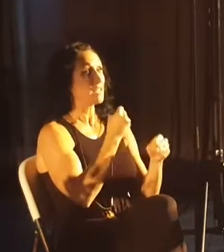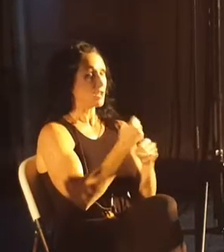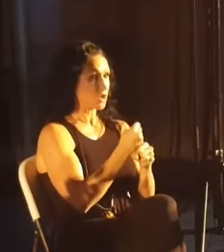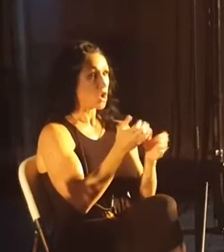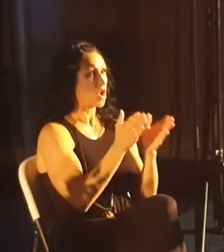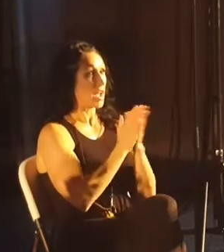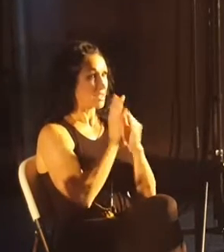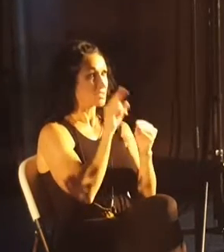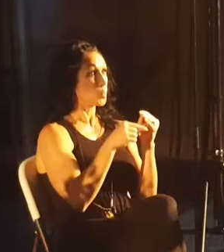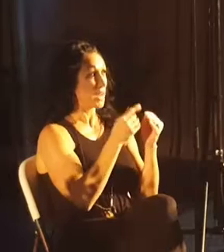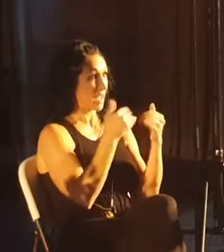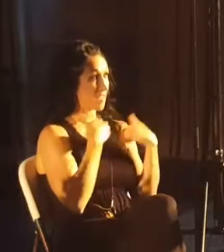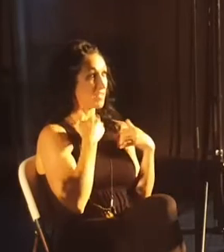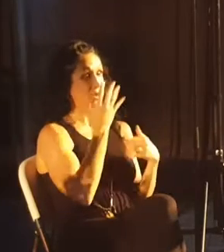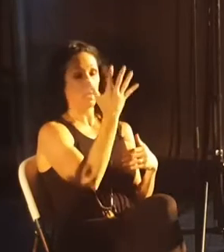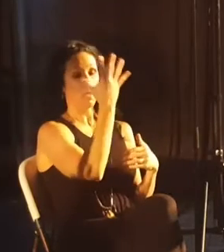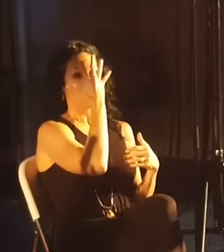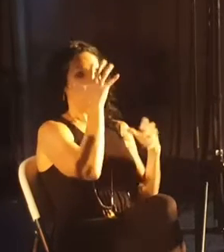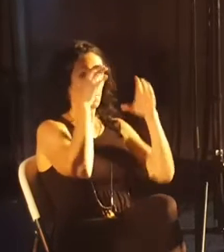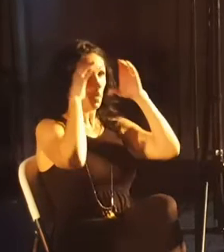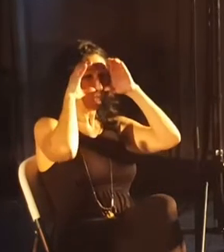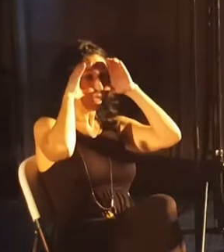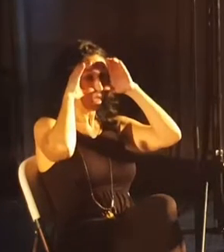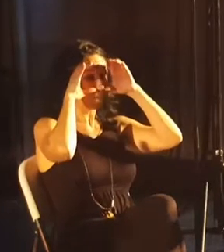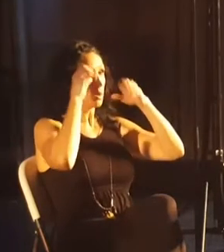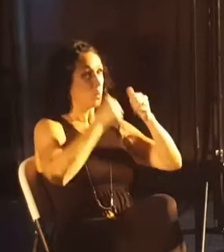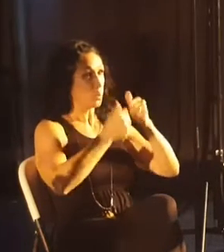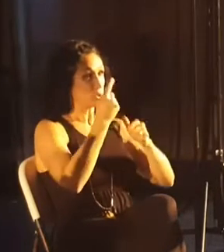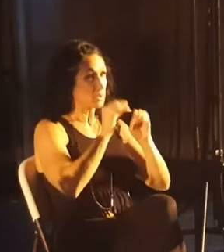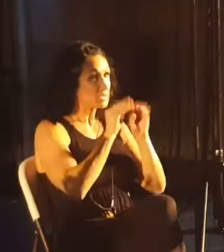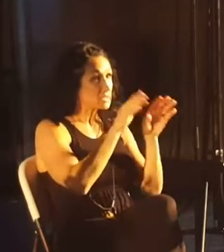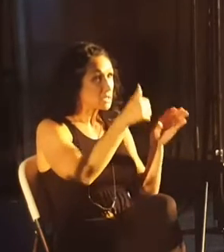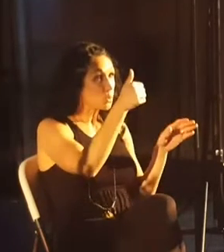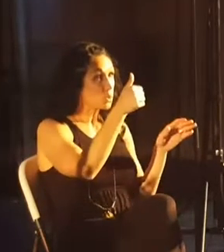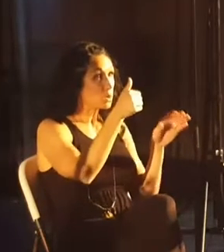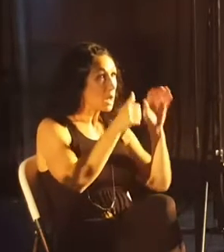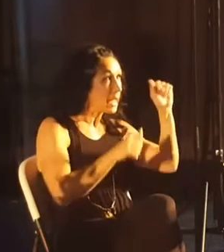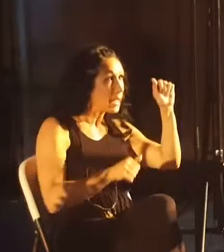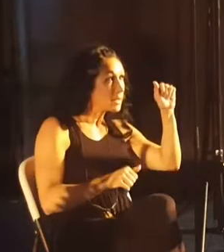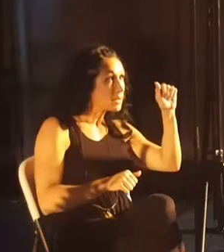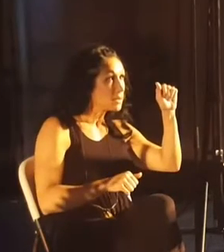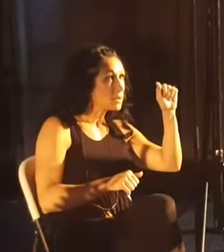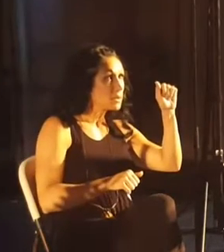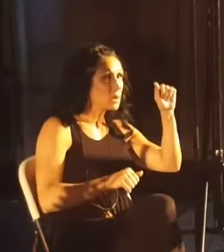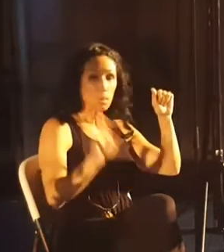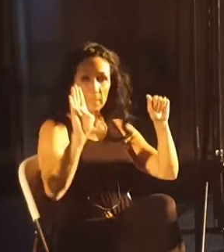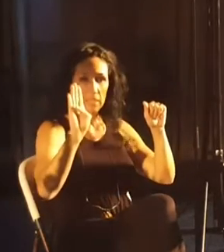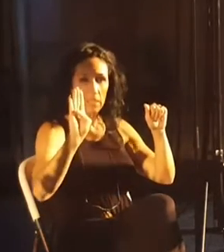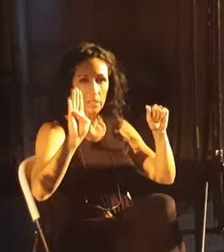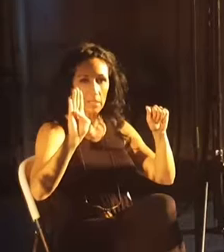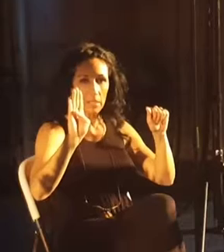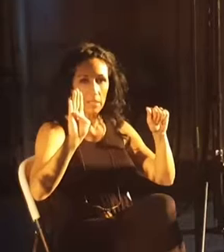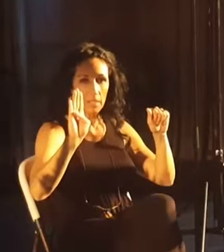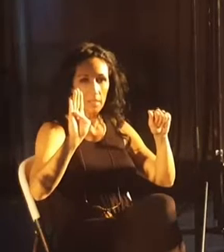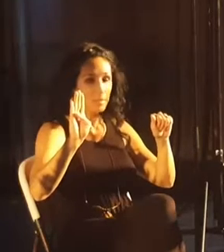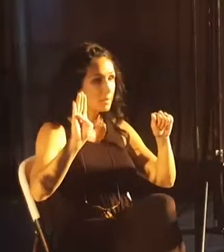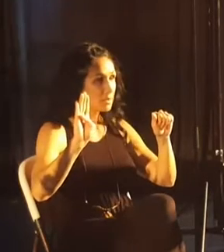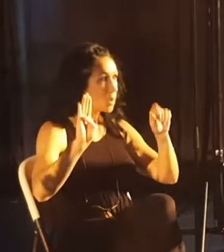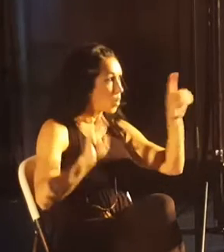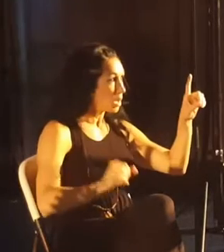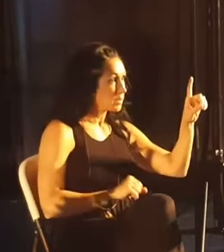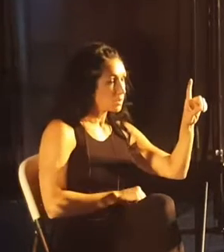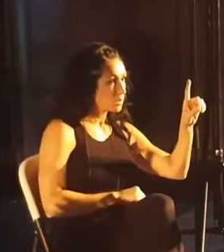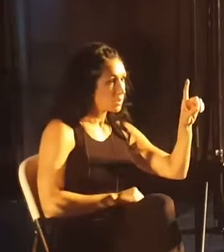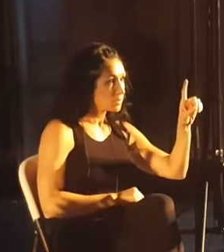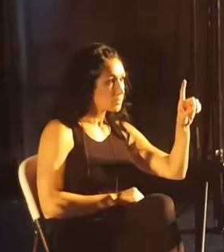I have that contraption on my face, and you've been asked this too, which one is clearer? Is it A or is it B? Is it